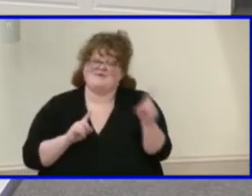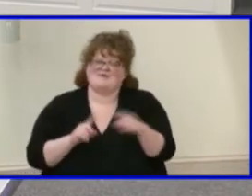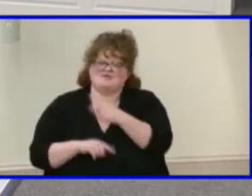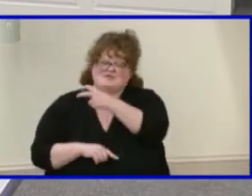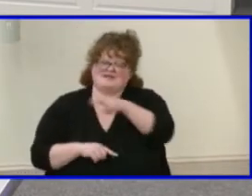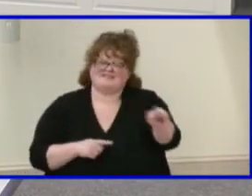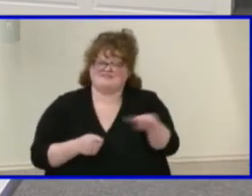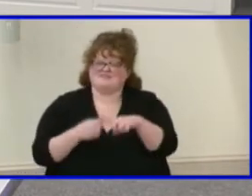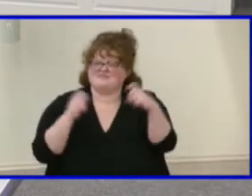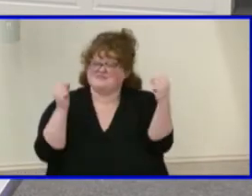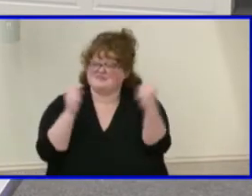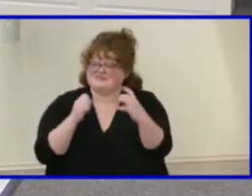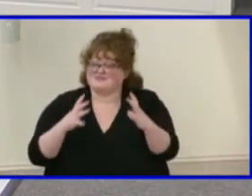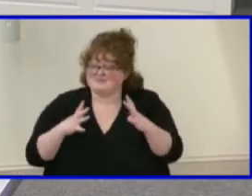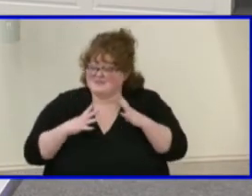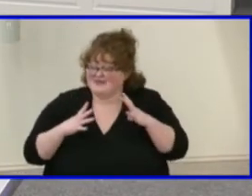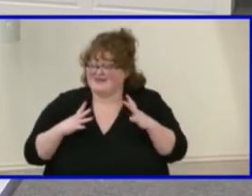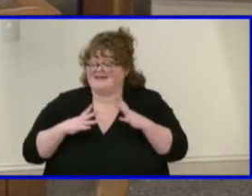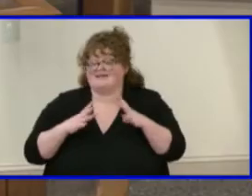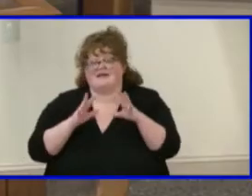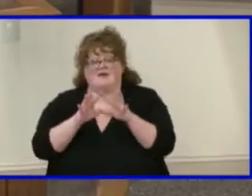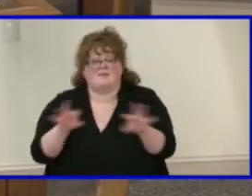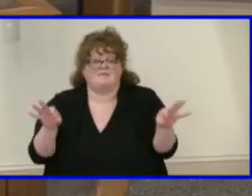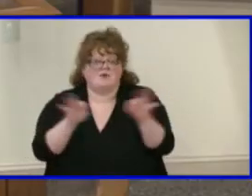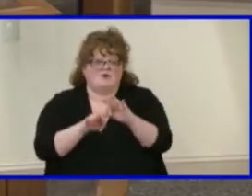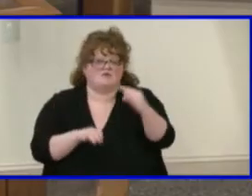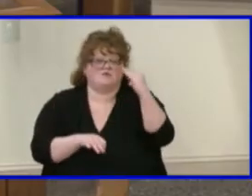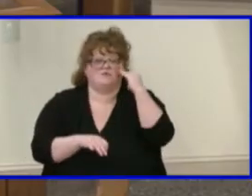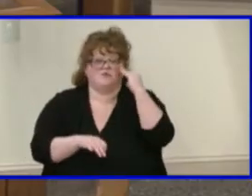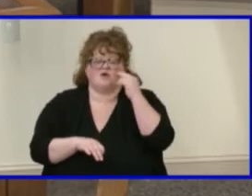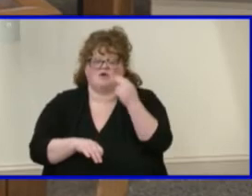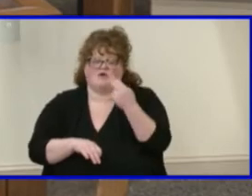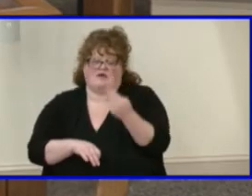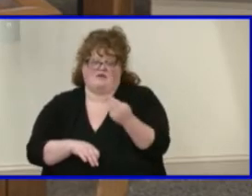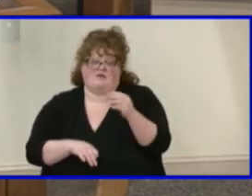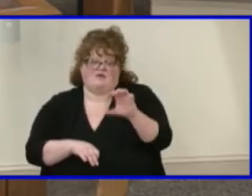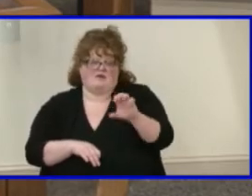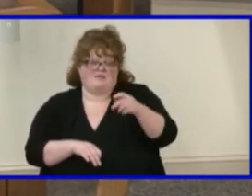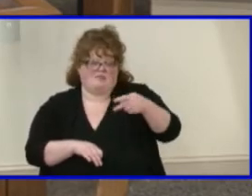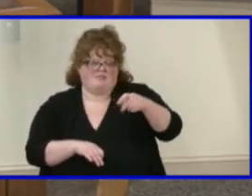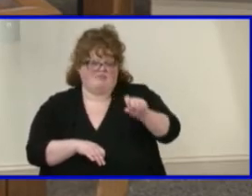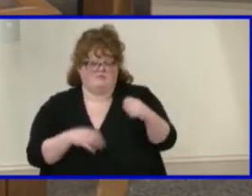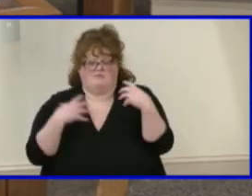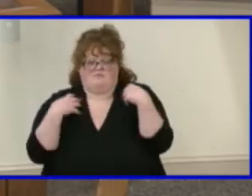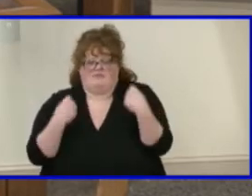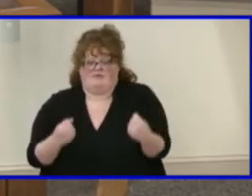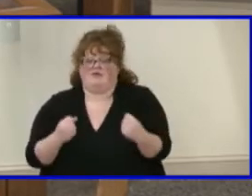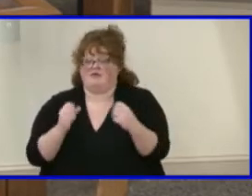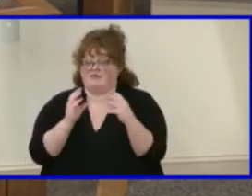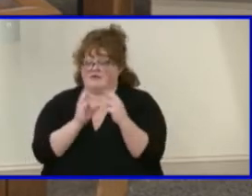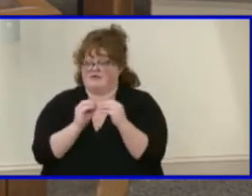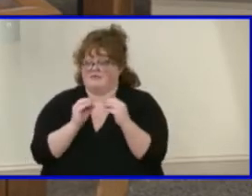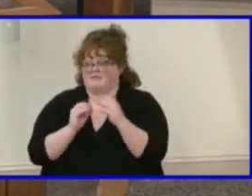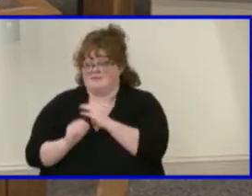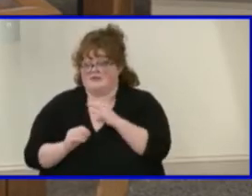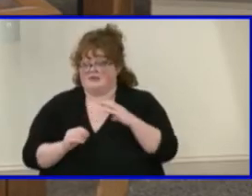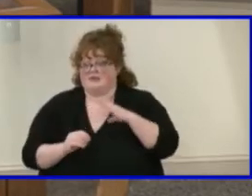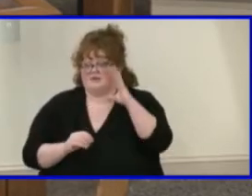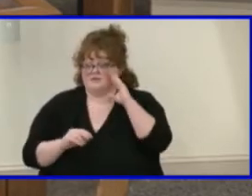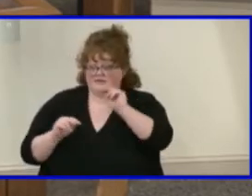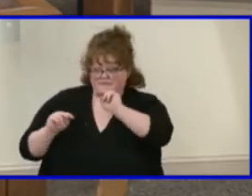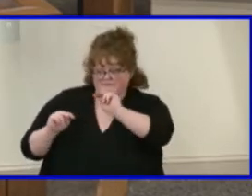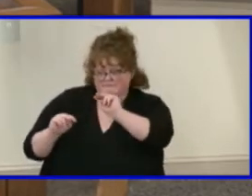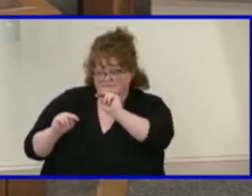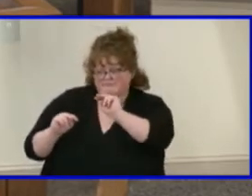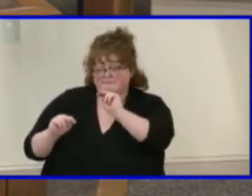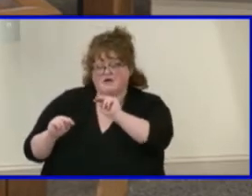into winter break, please know that the Henrico County Public Schools Health Committee will continue to monitor the CDC school metrics.